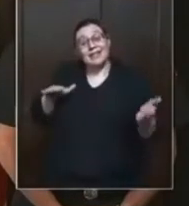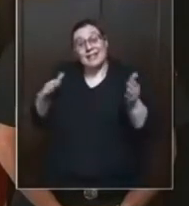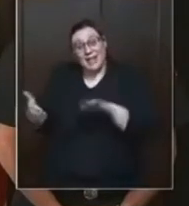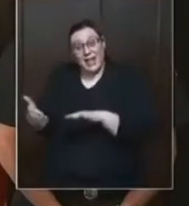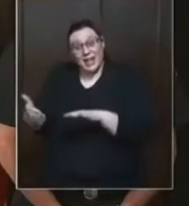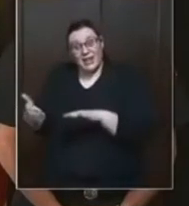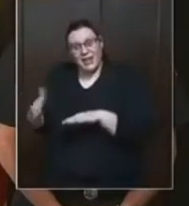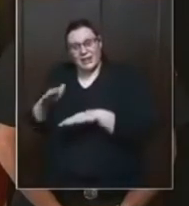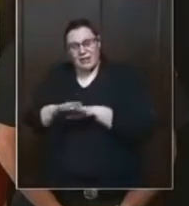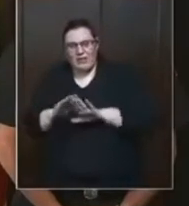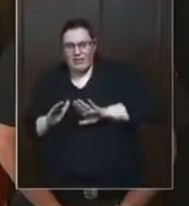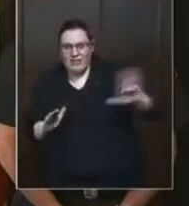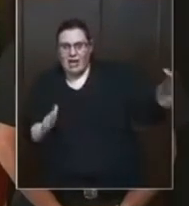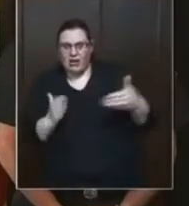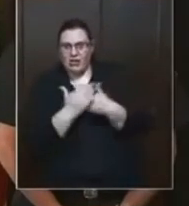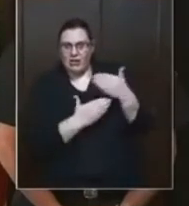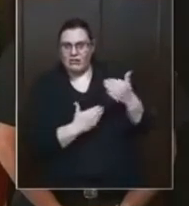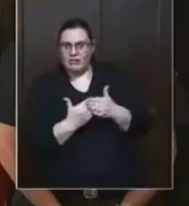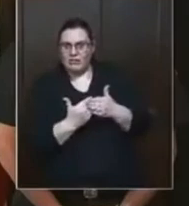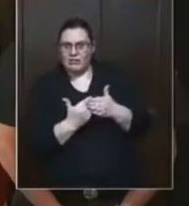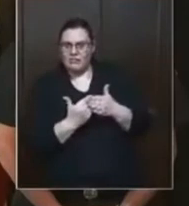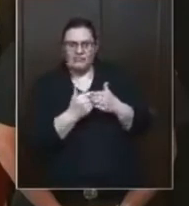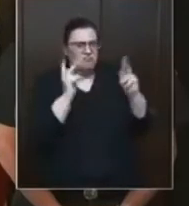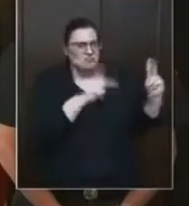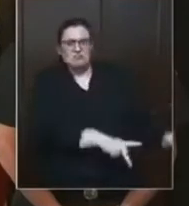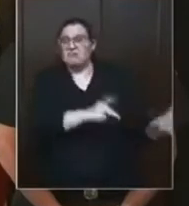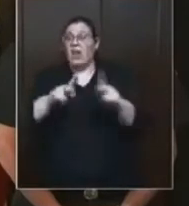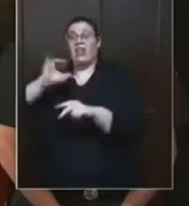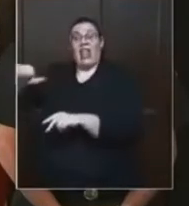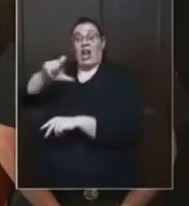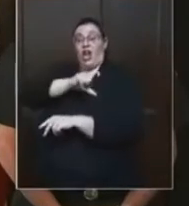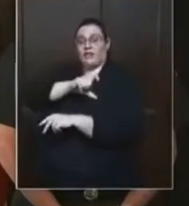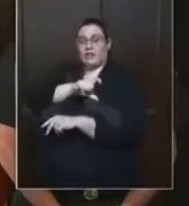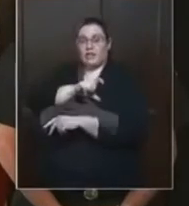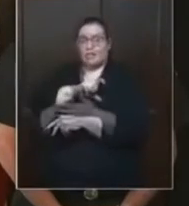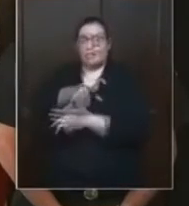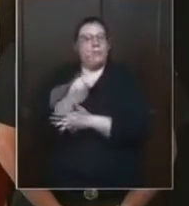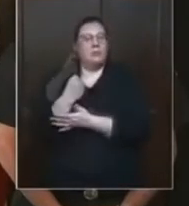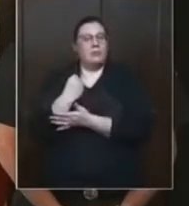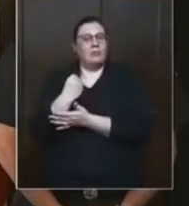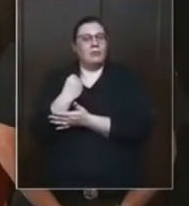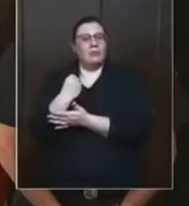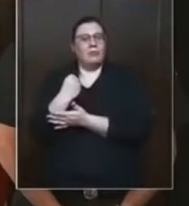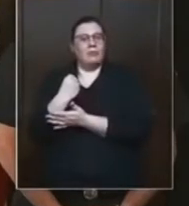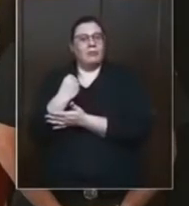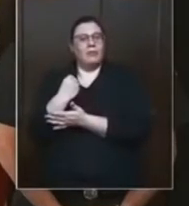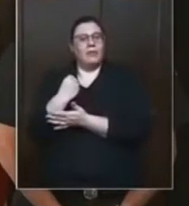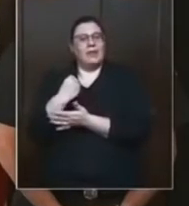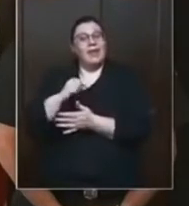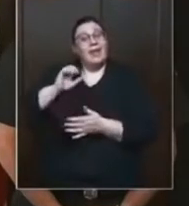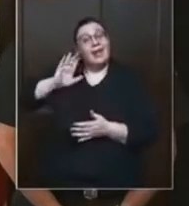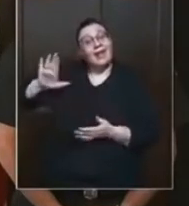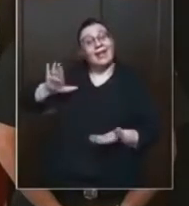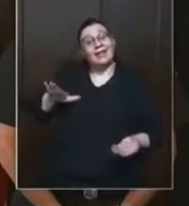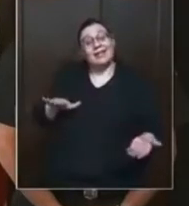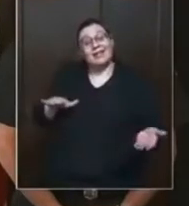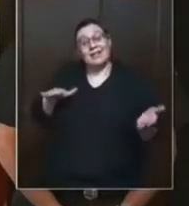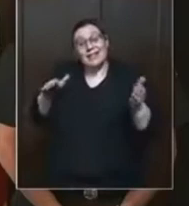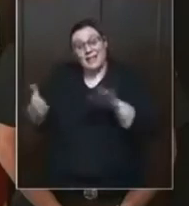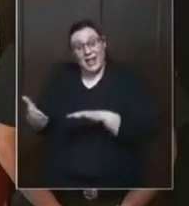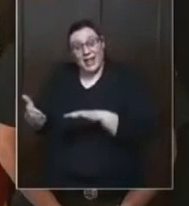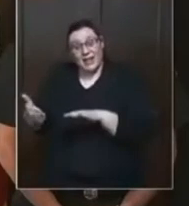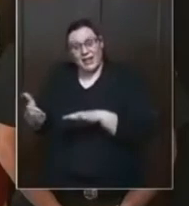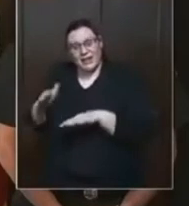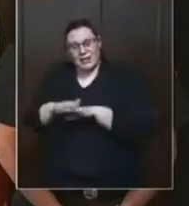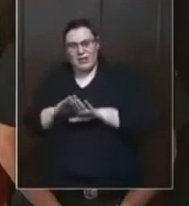Esau, that the Edom, the so-called white man, you rule this empire, you rule America, you rule